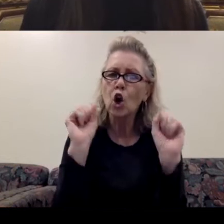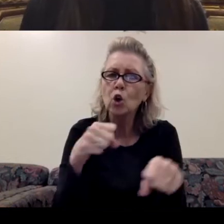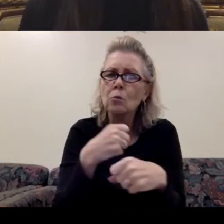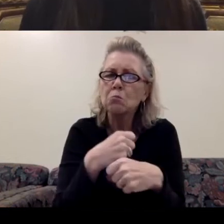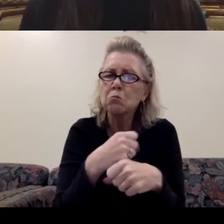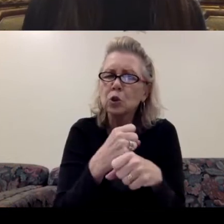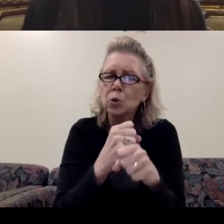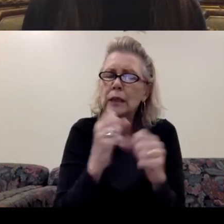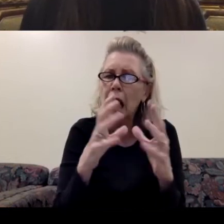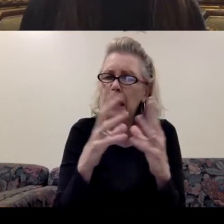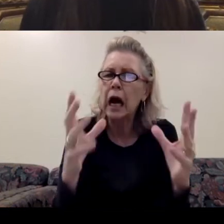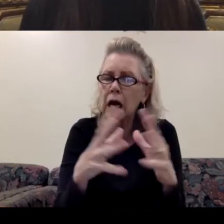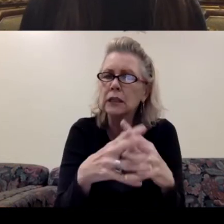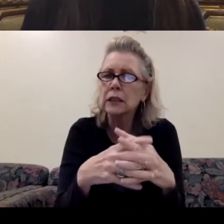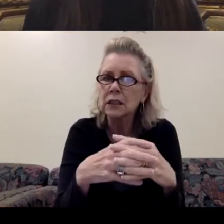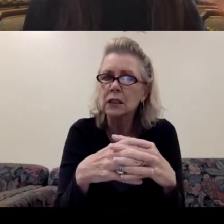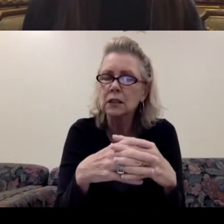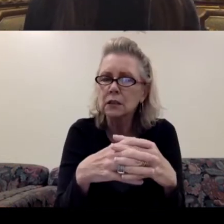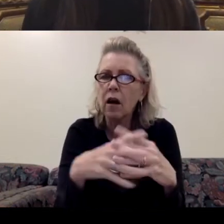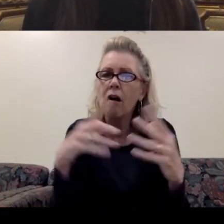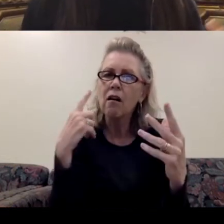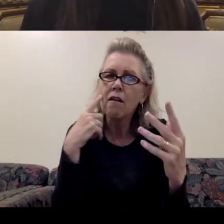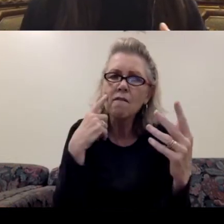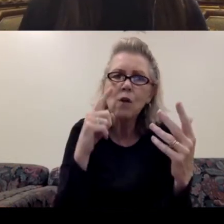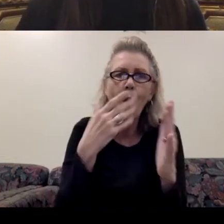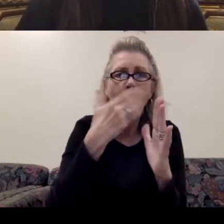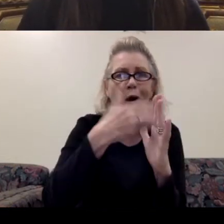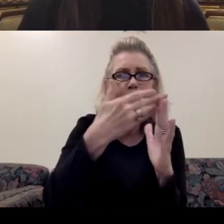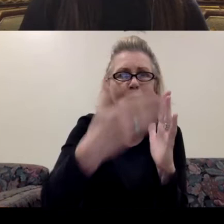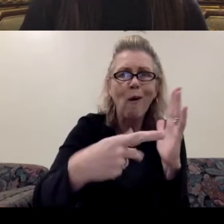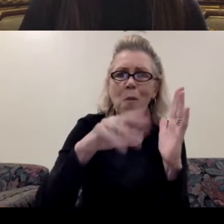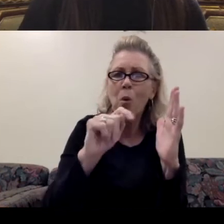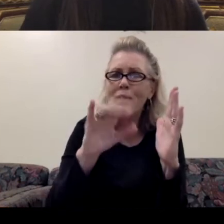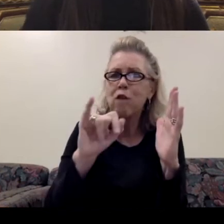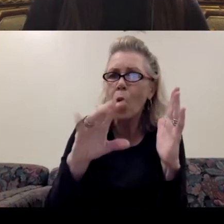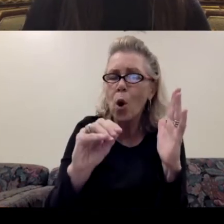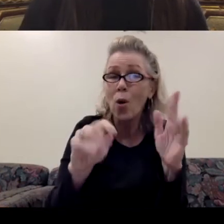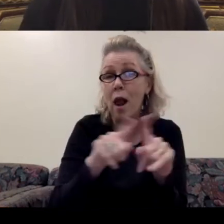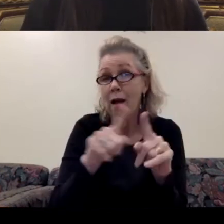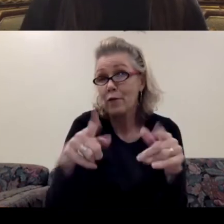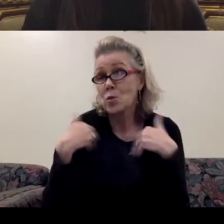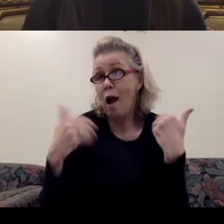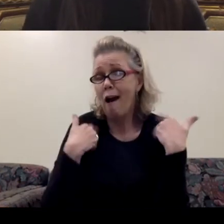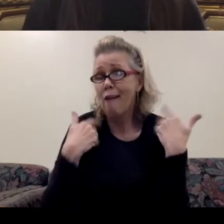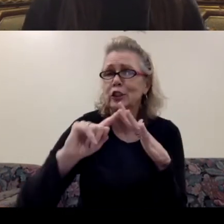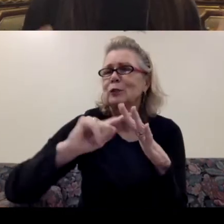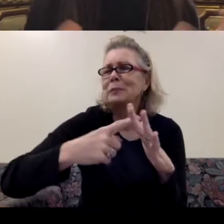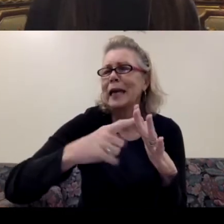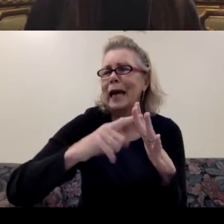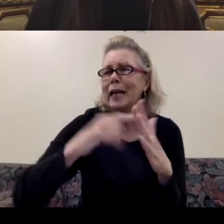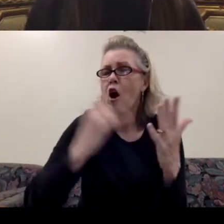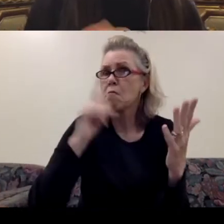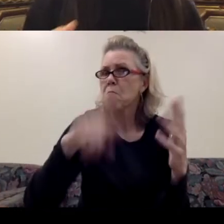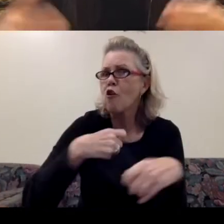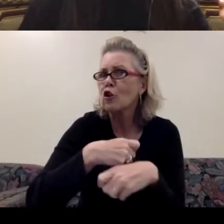in terms of creating a portfolio. When you are a very young artist, like emerging artists, you need to create a portfolio